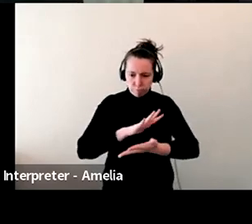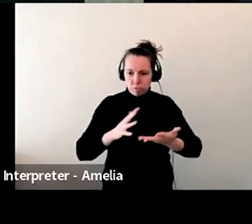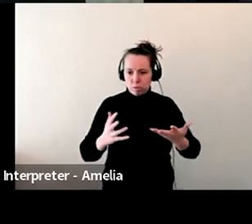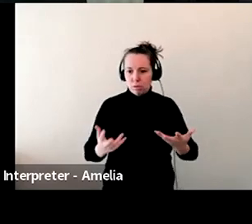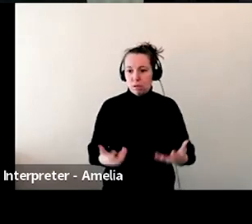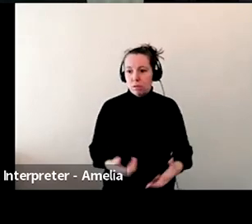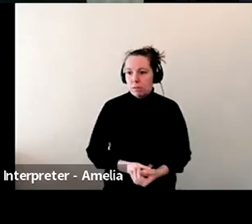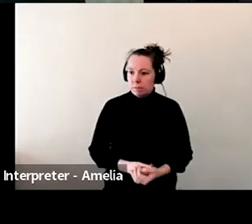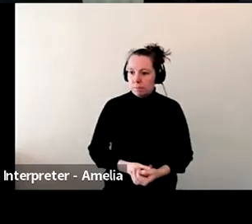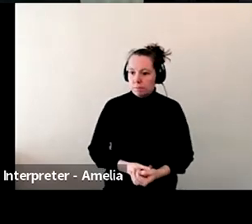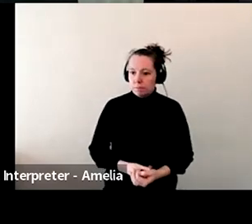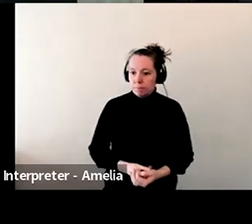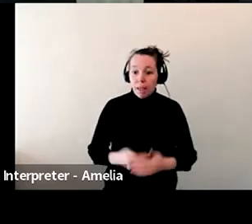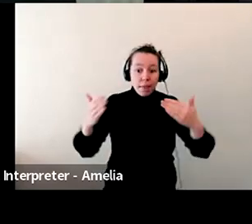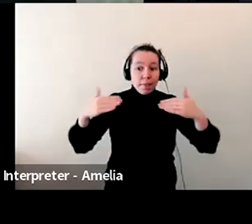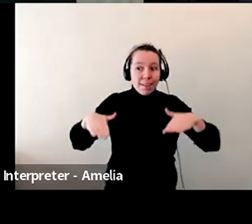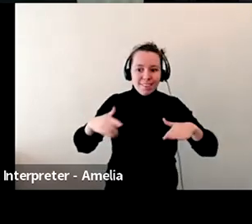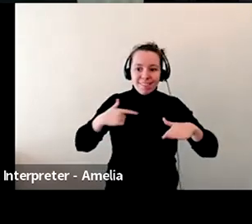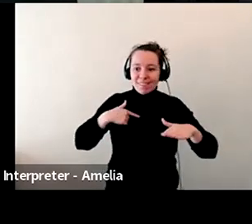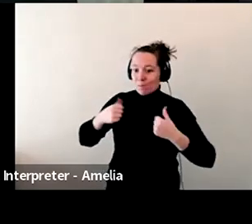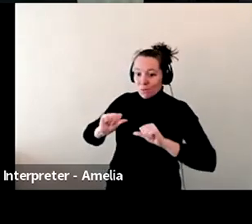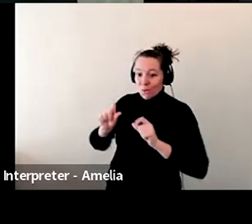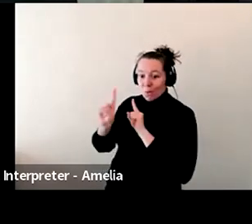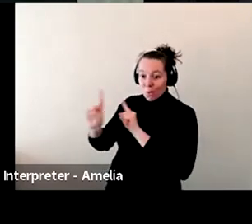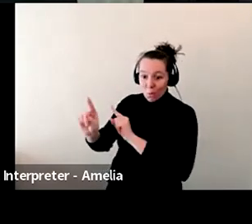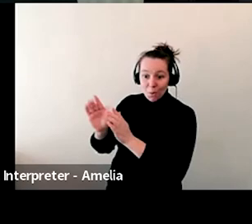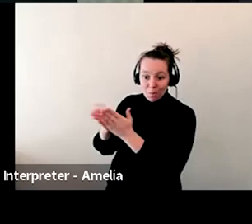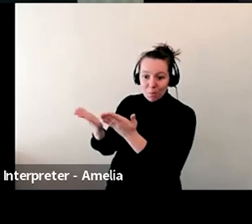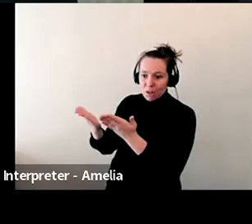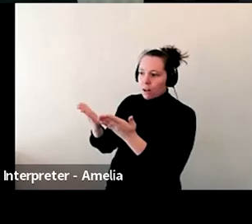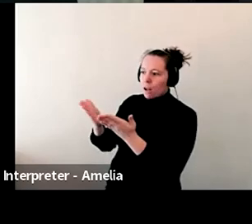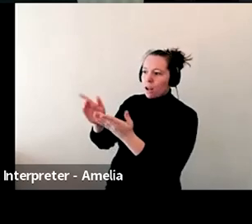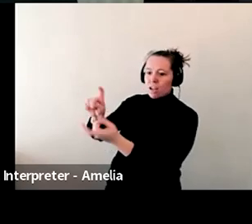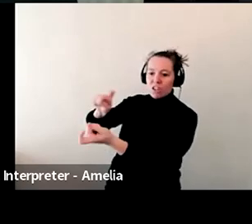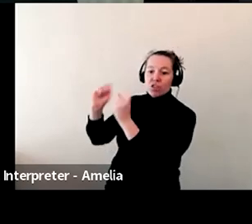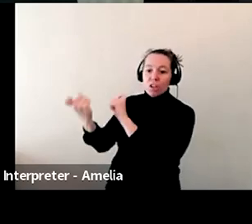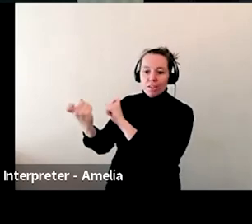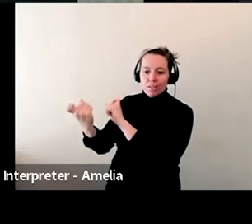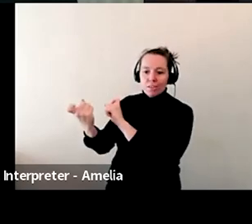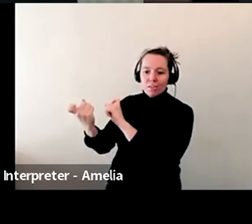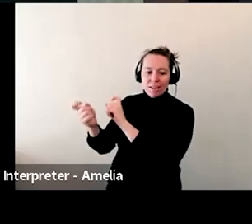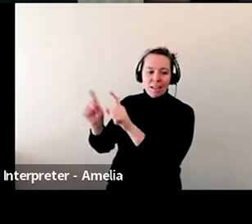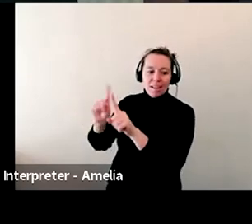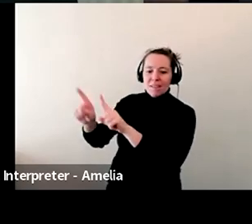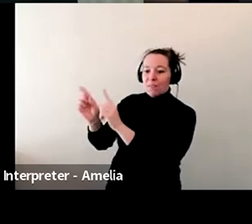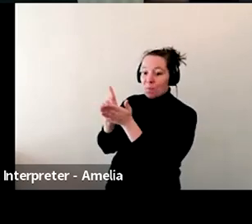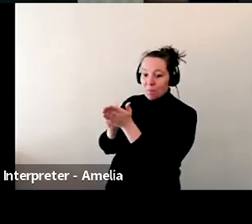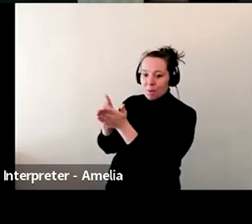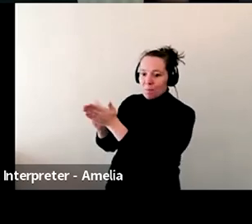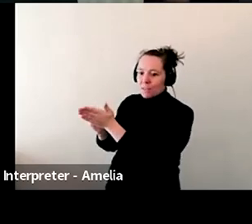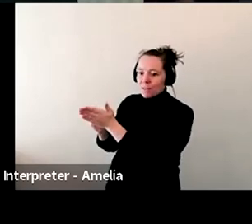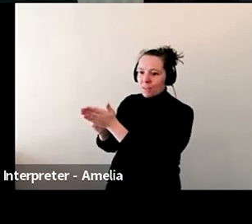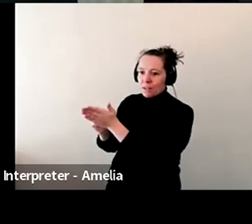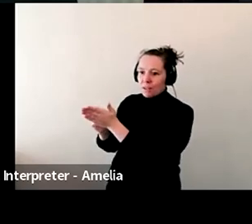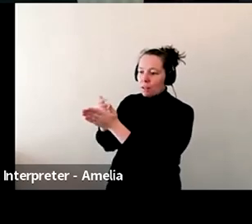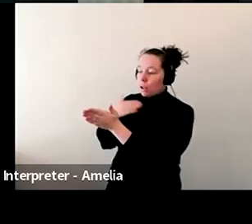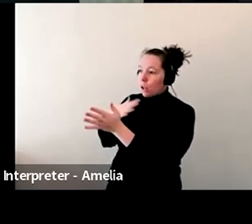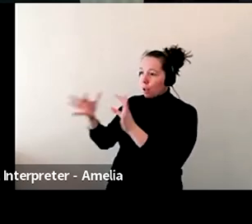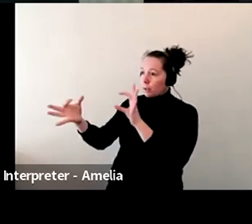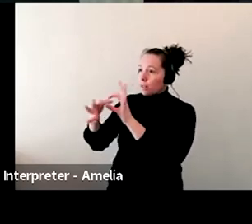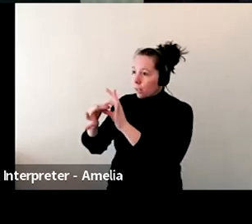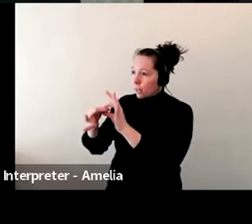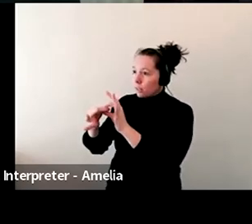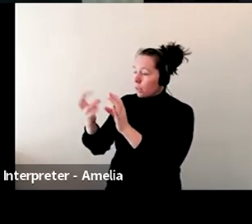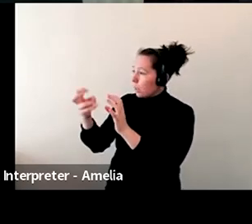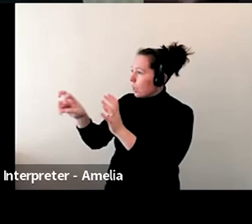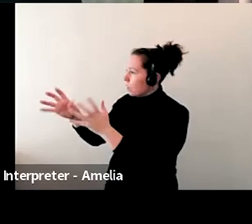then they'll go and change like a one, how one publisher will change to a different distributor. Have they done that to you